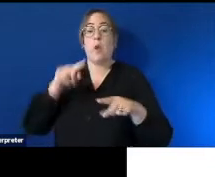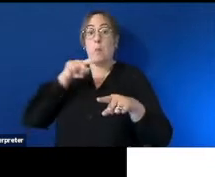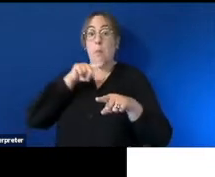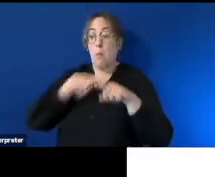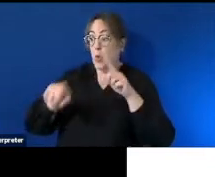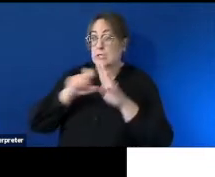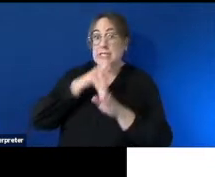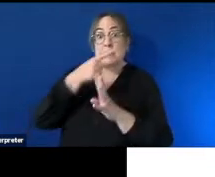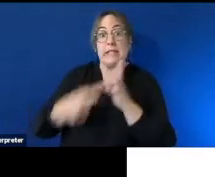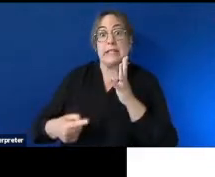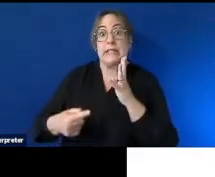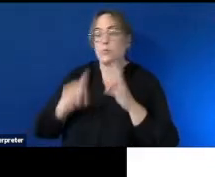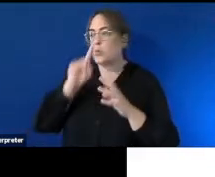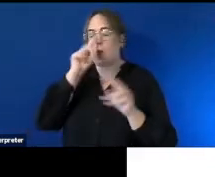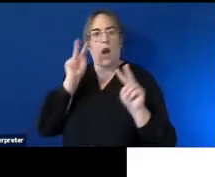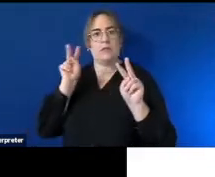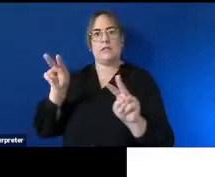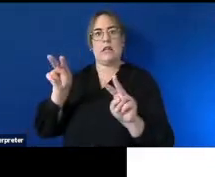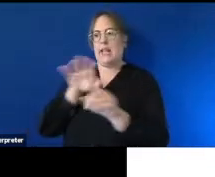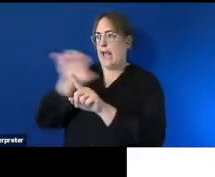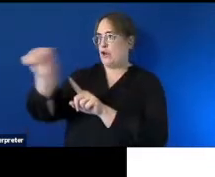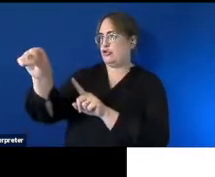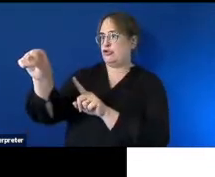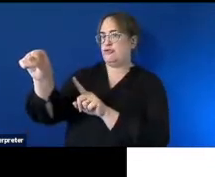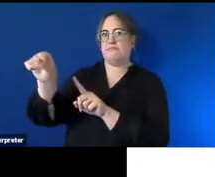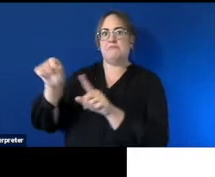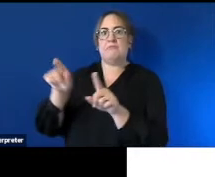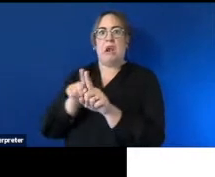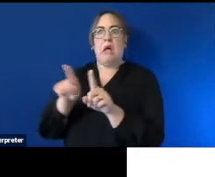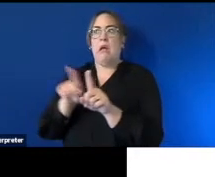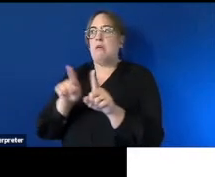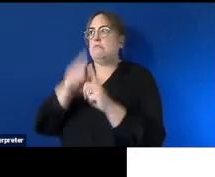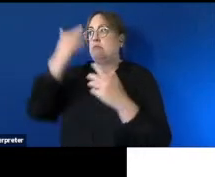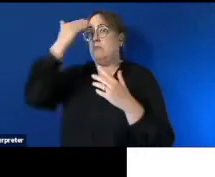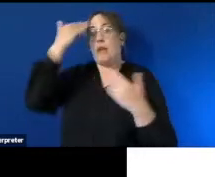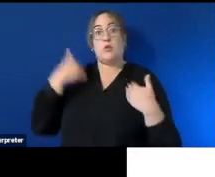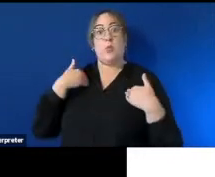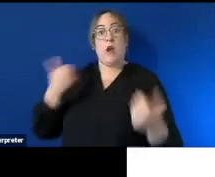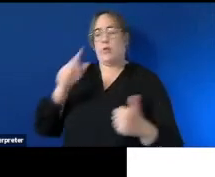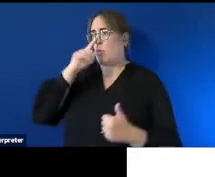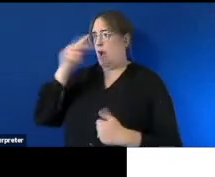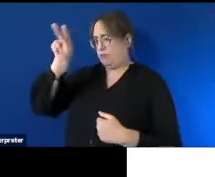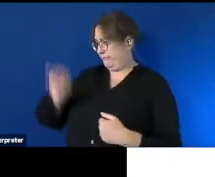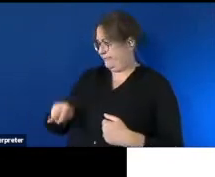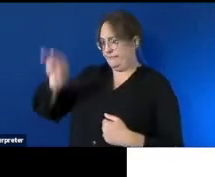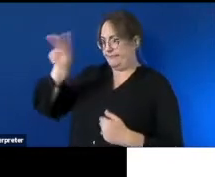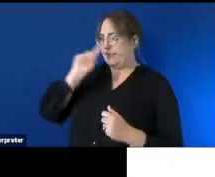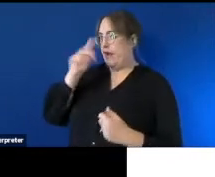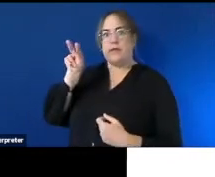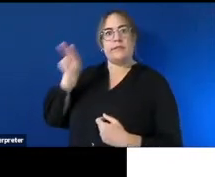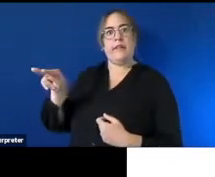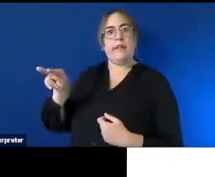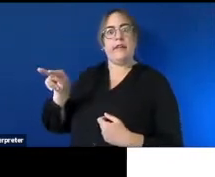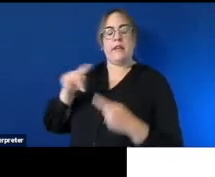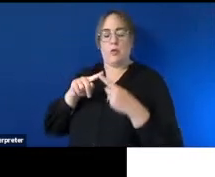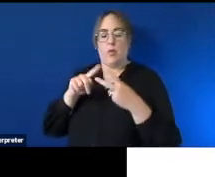fact 90 of them are invisible and those would be your mental health um disabilities like anxiety and depression in fact